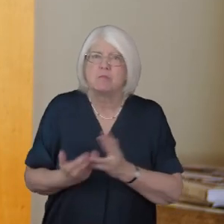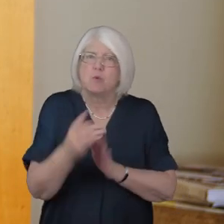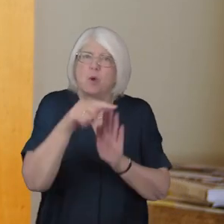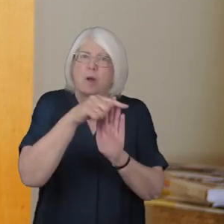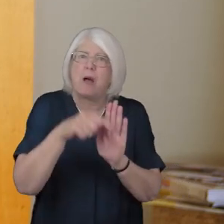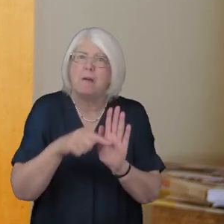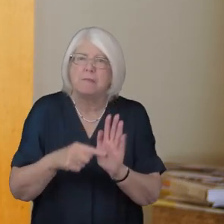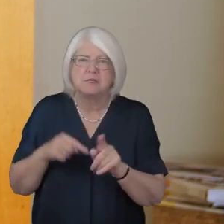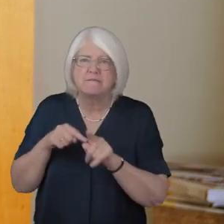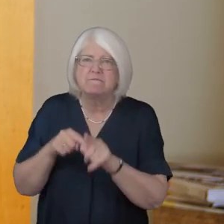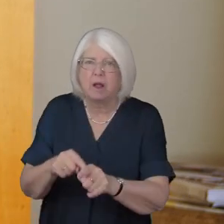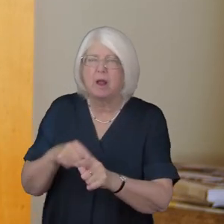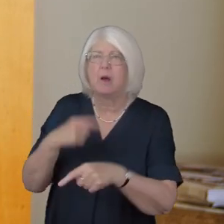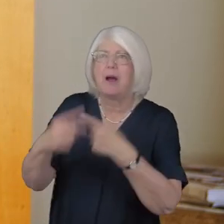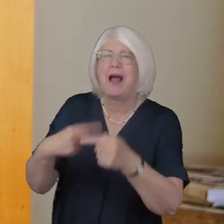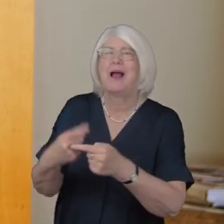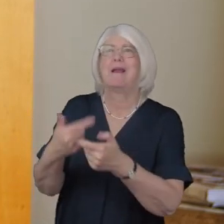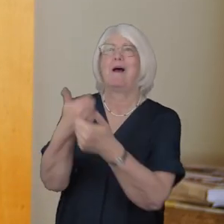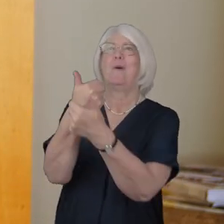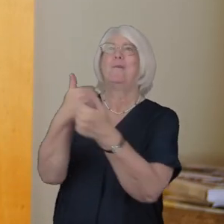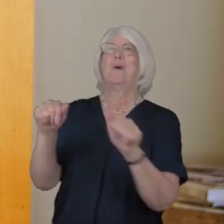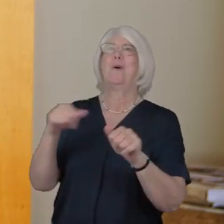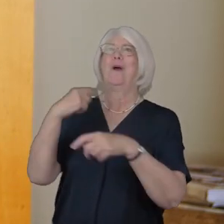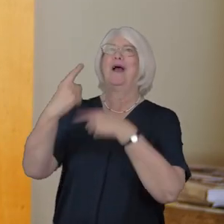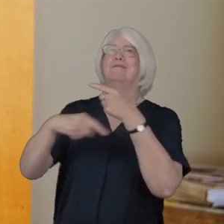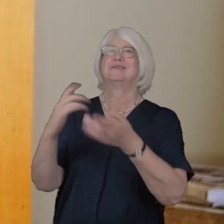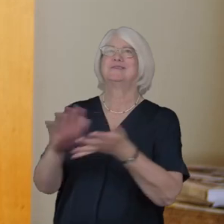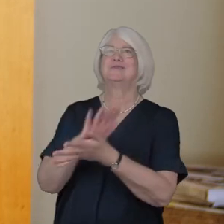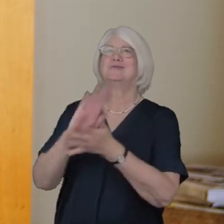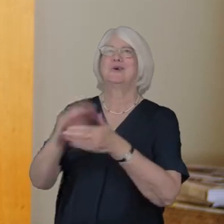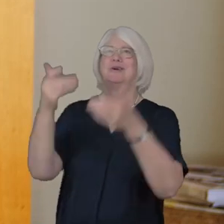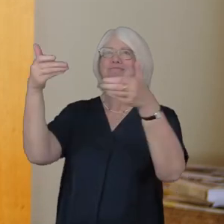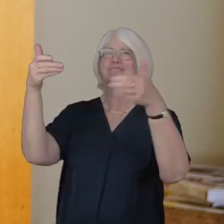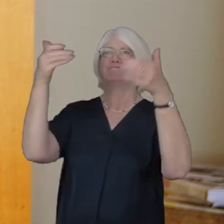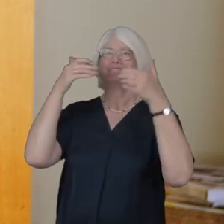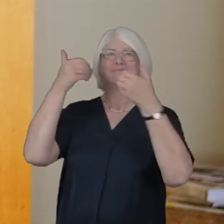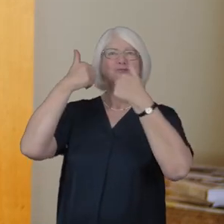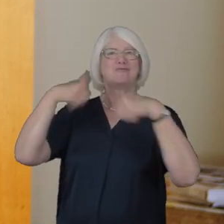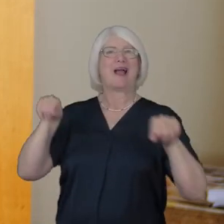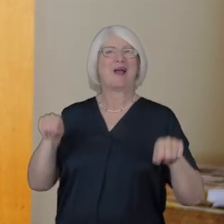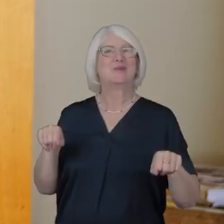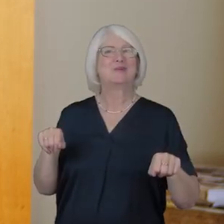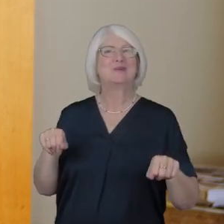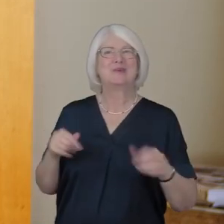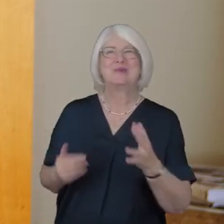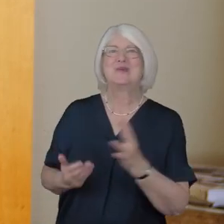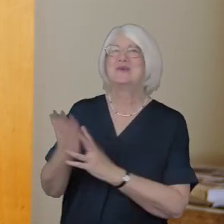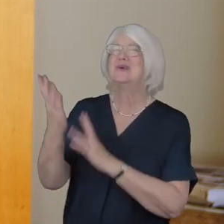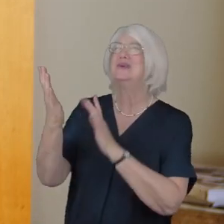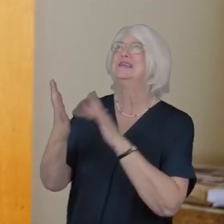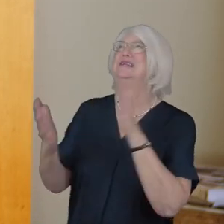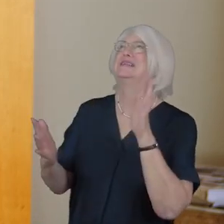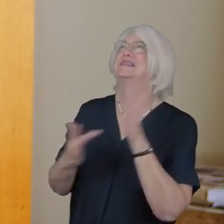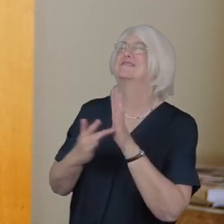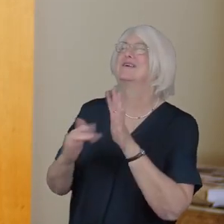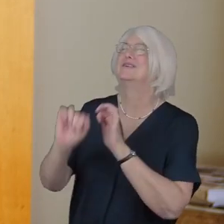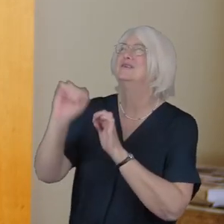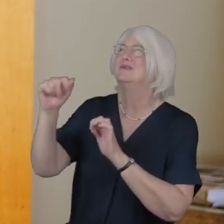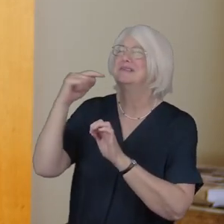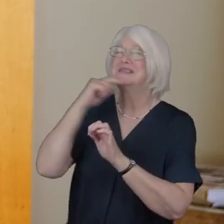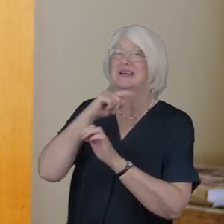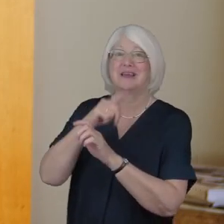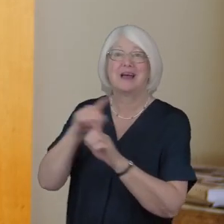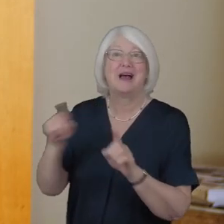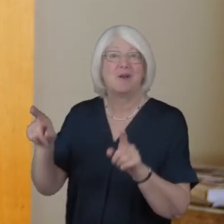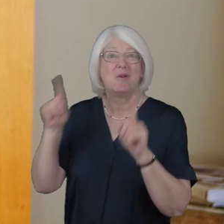and win the crown of everlasting joy through Jesus Christ your son our Lord who